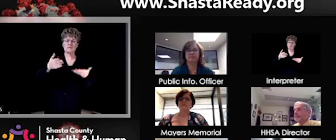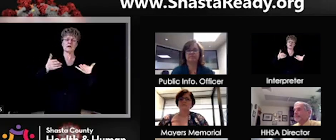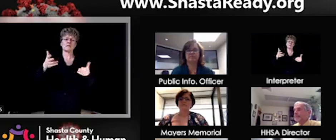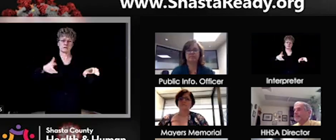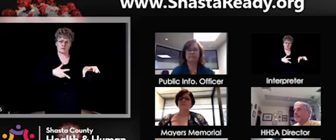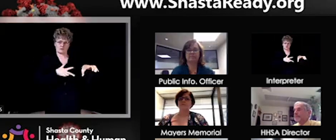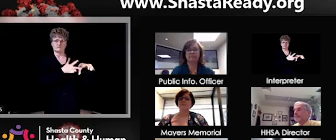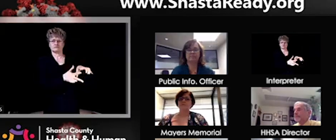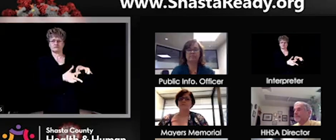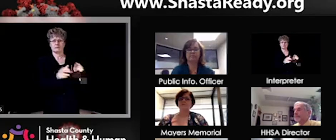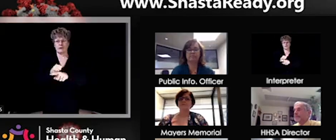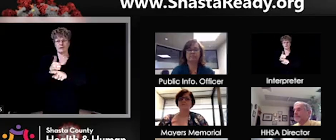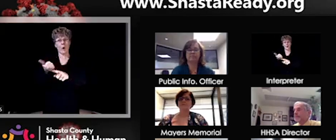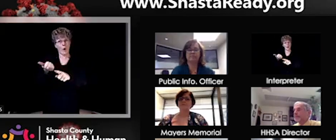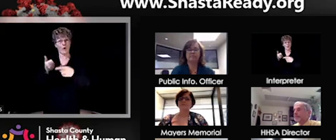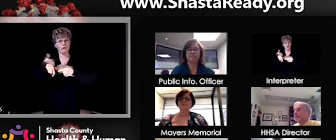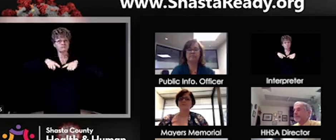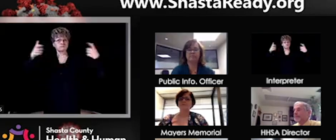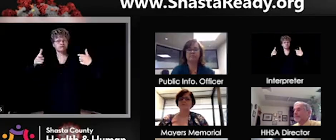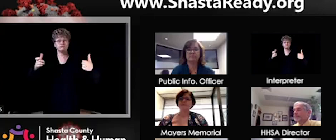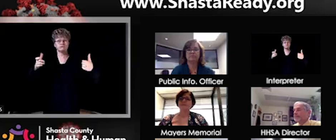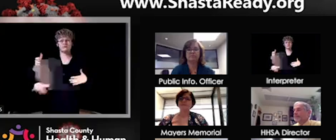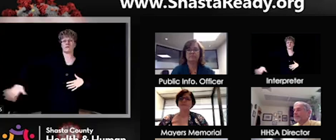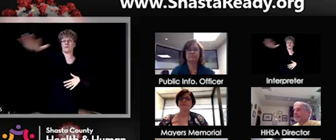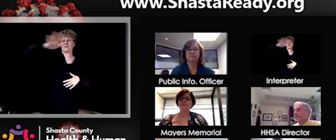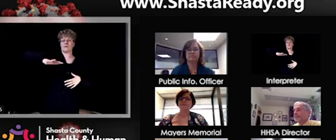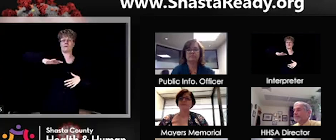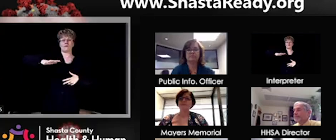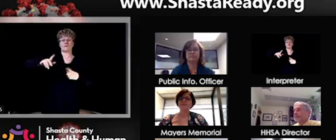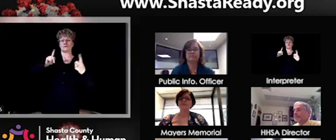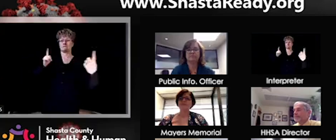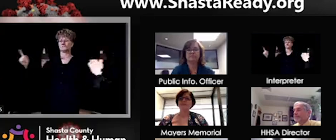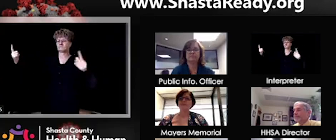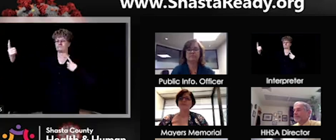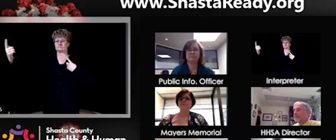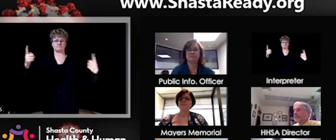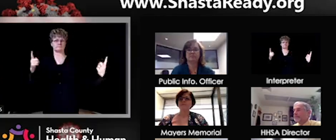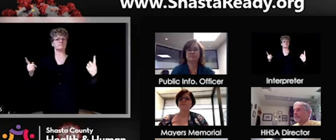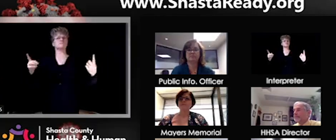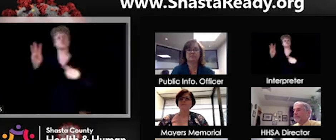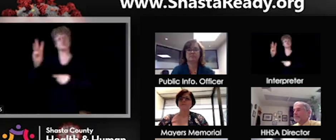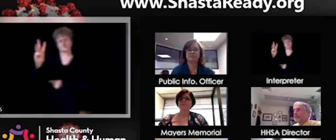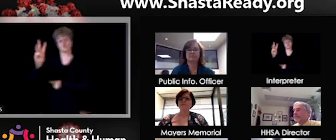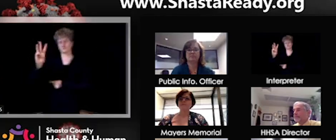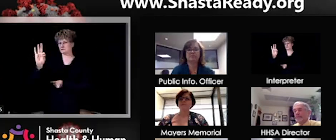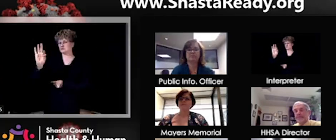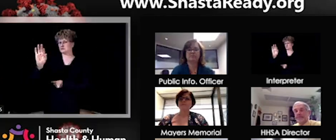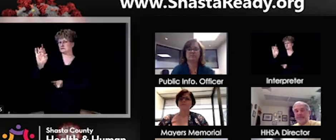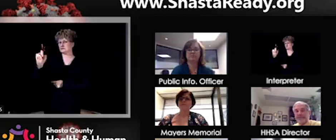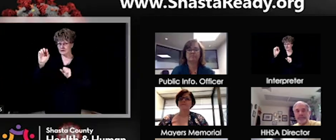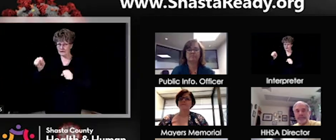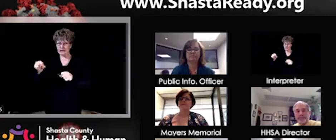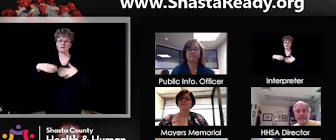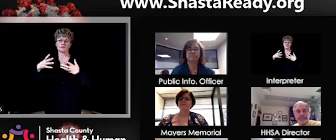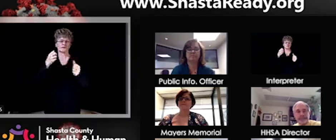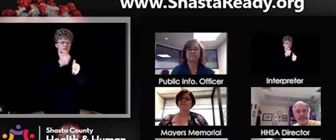setting. So, but yes, we're able to use retail stores now.